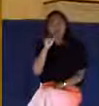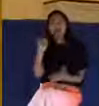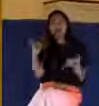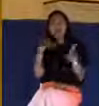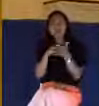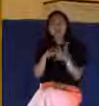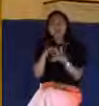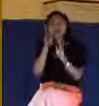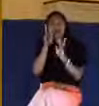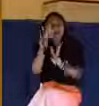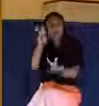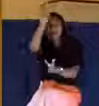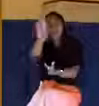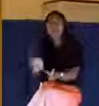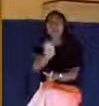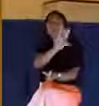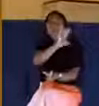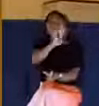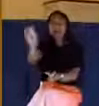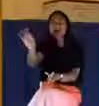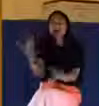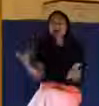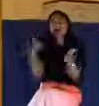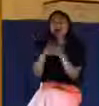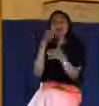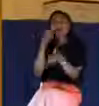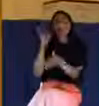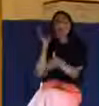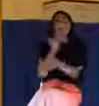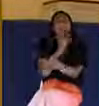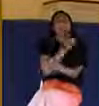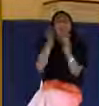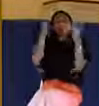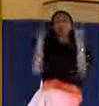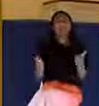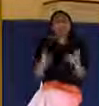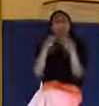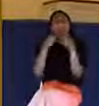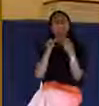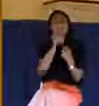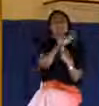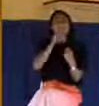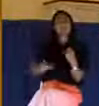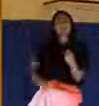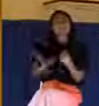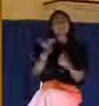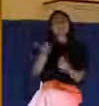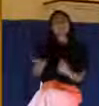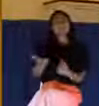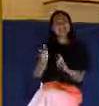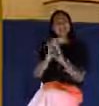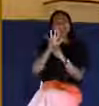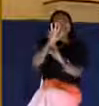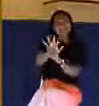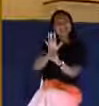where we see again our Savior, our precious Lord, bearing our sin.